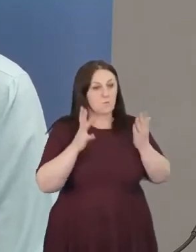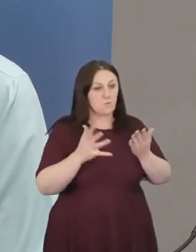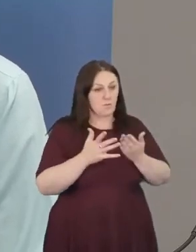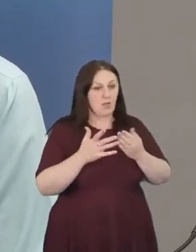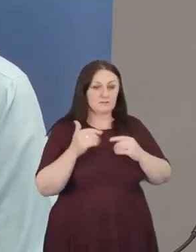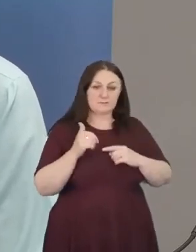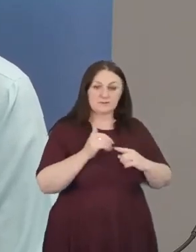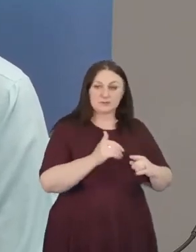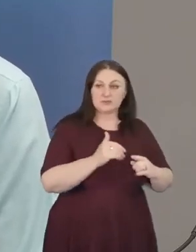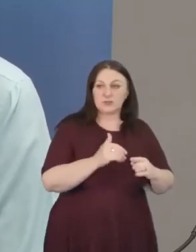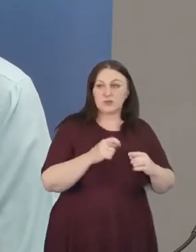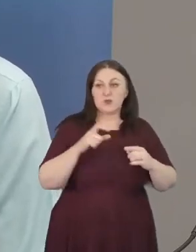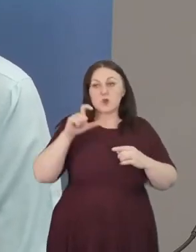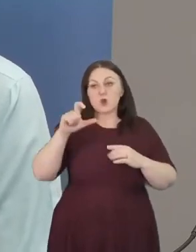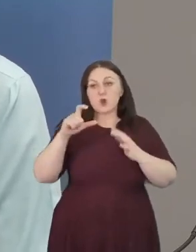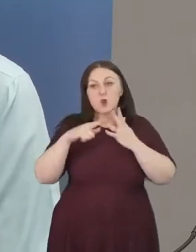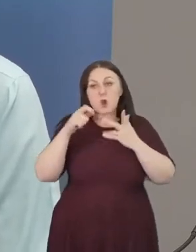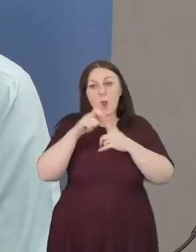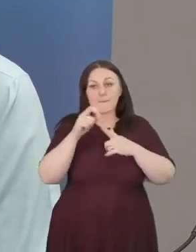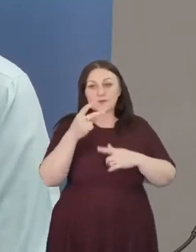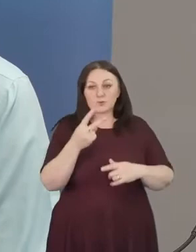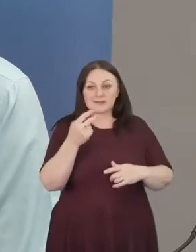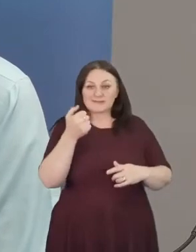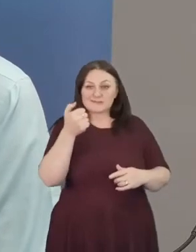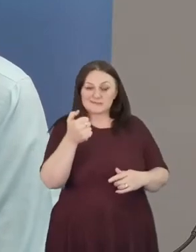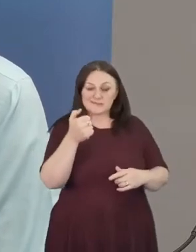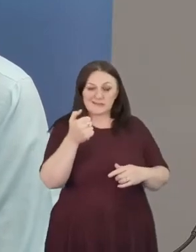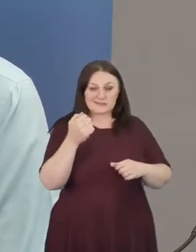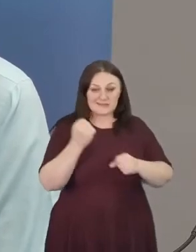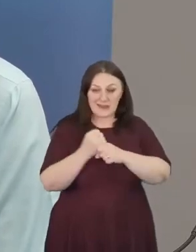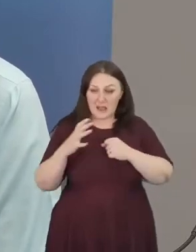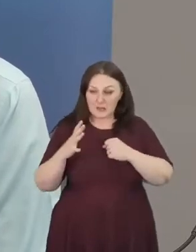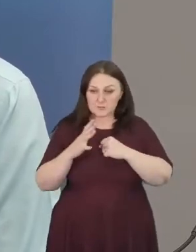COP26, Glasgow, biodiversity,